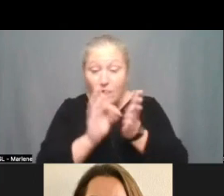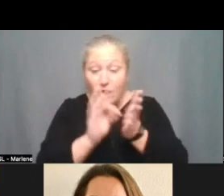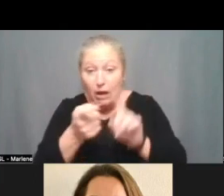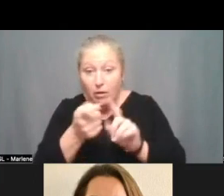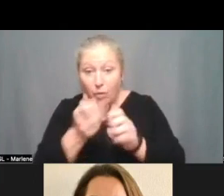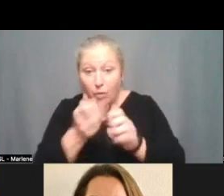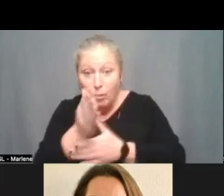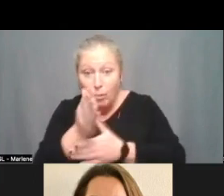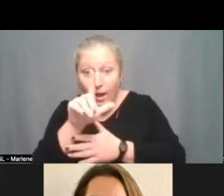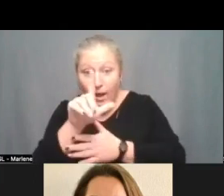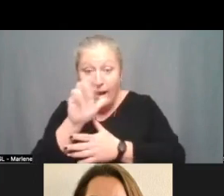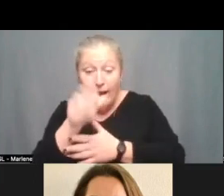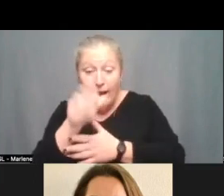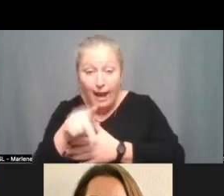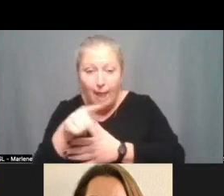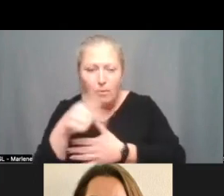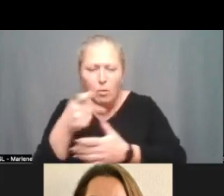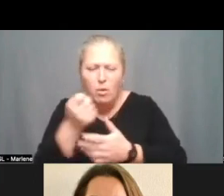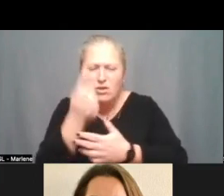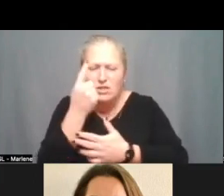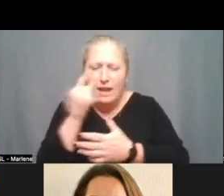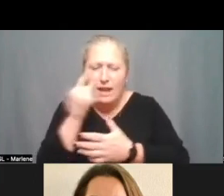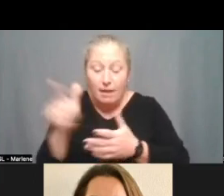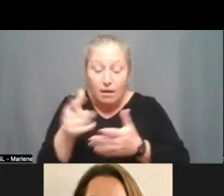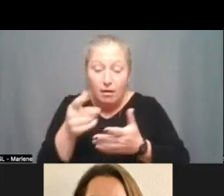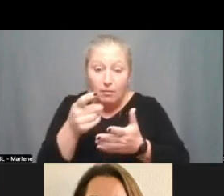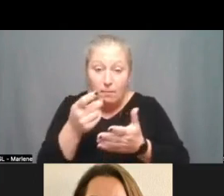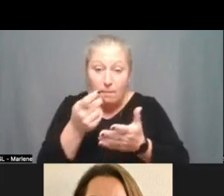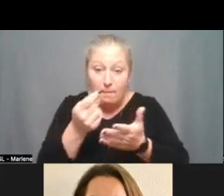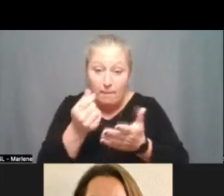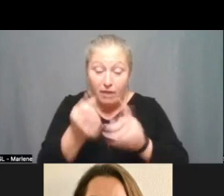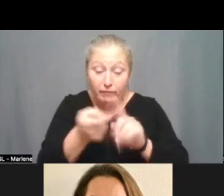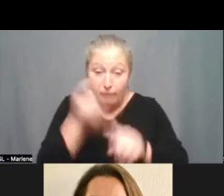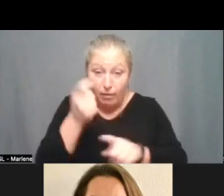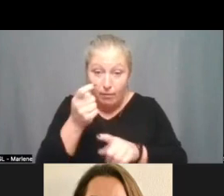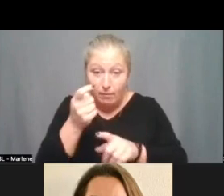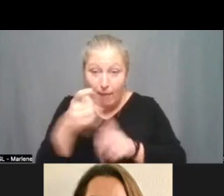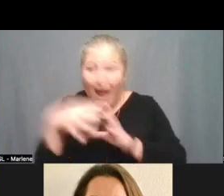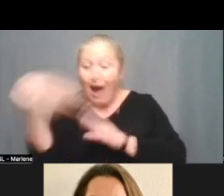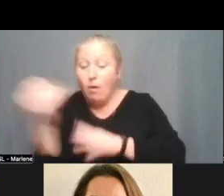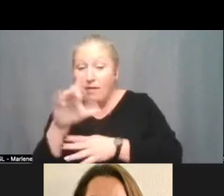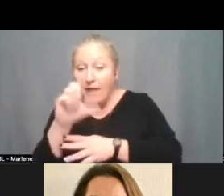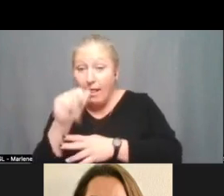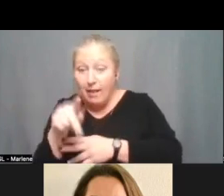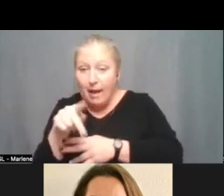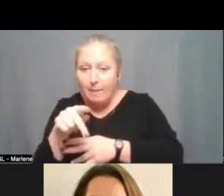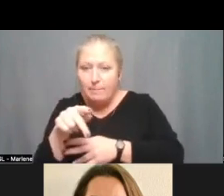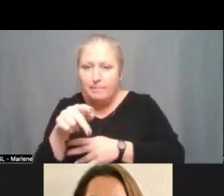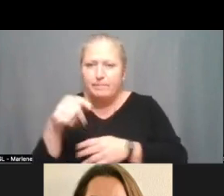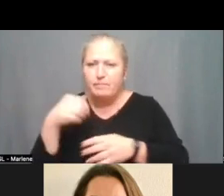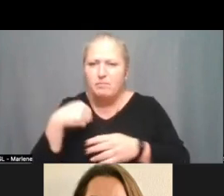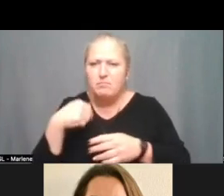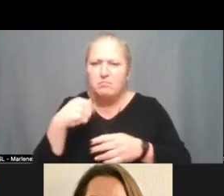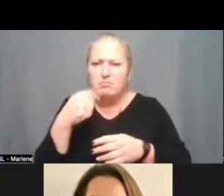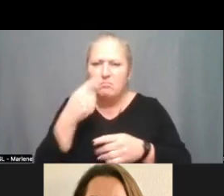understand why they're expensed outside of the lcap and dr chanis i welcome your input on this as well too but we